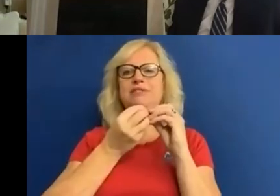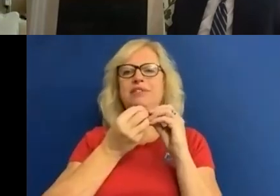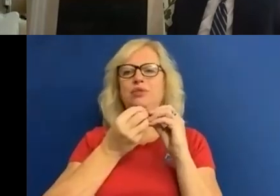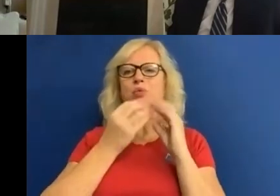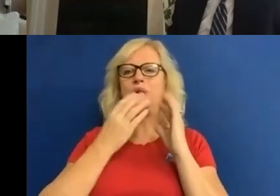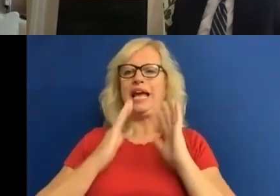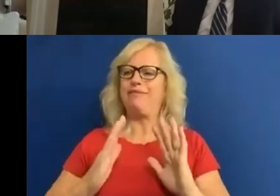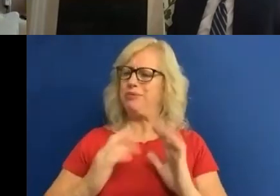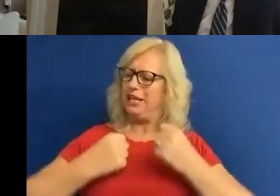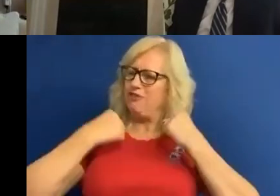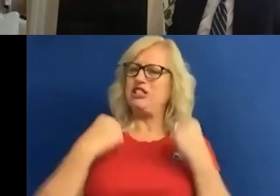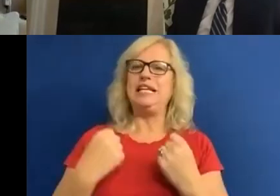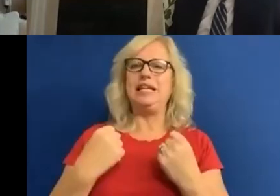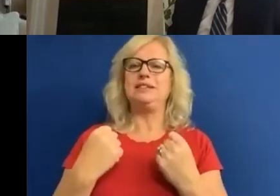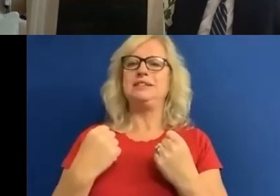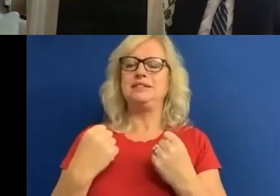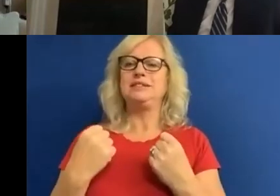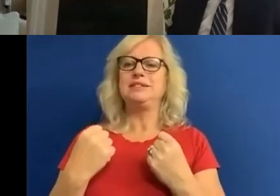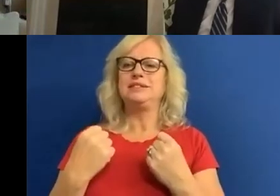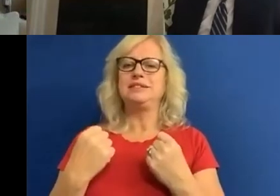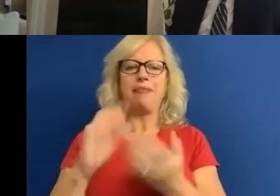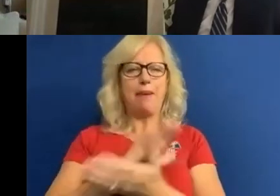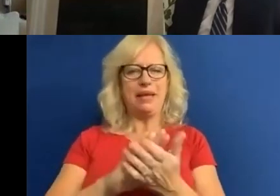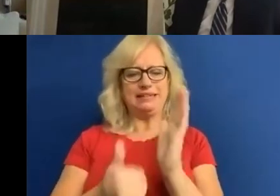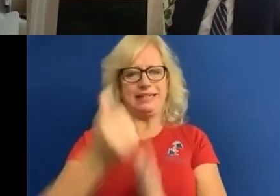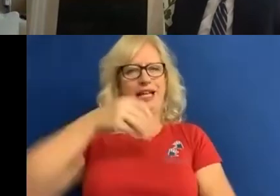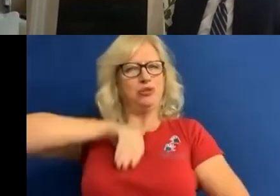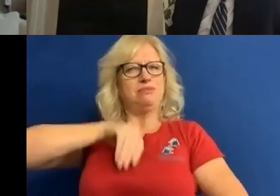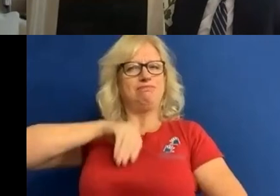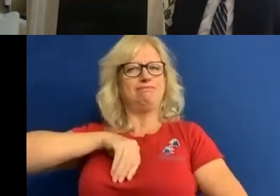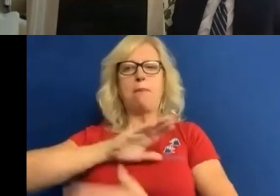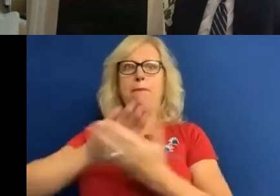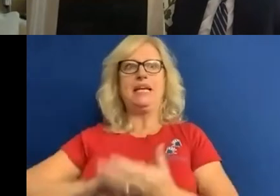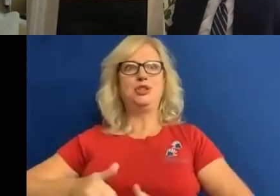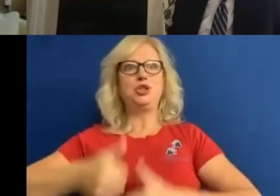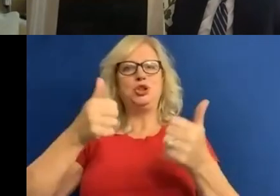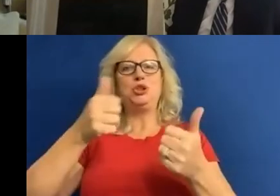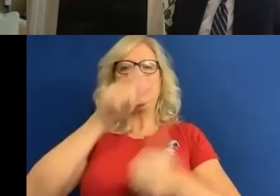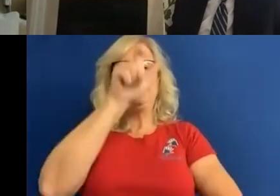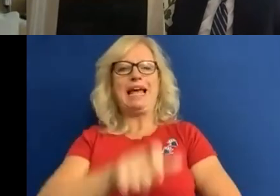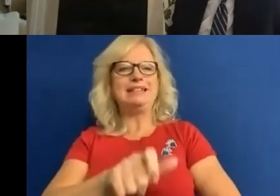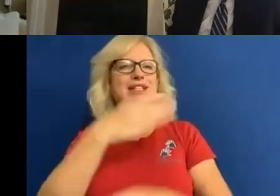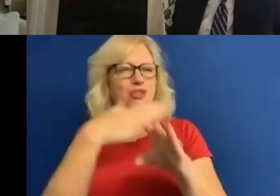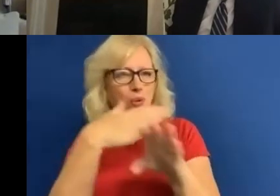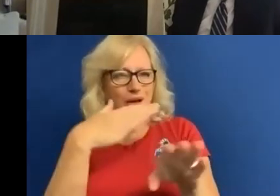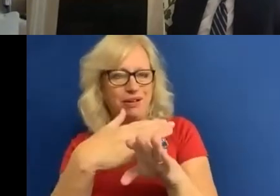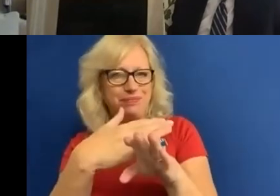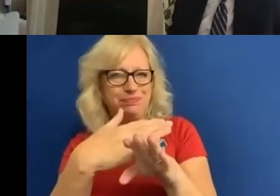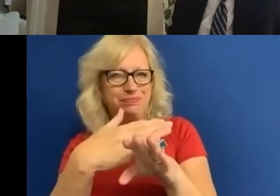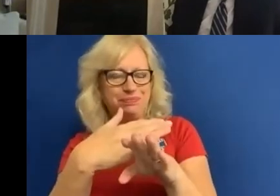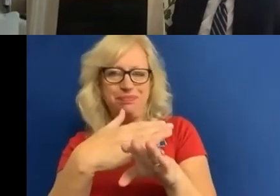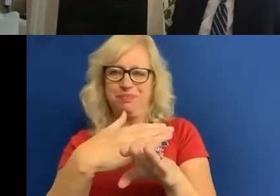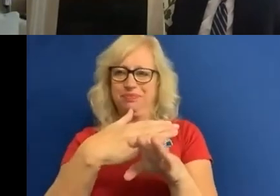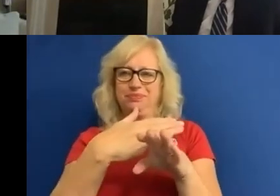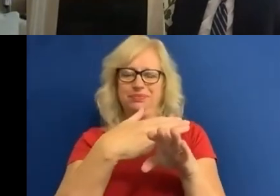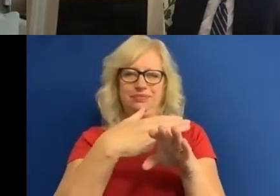And all of those skills actually make us premium candidates when we're looking at the workplace, which employer wouldn't want people who are